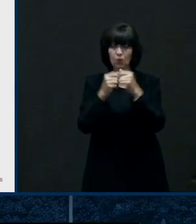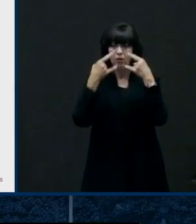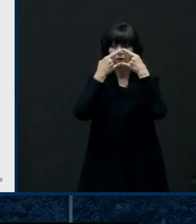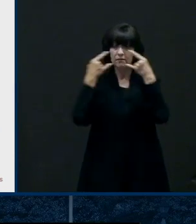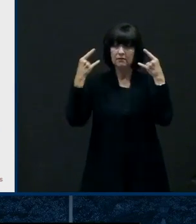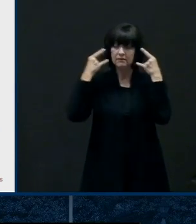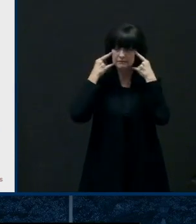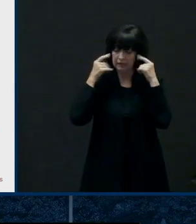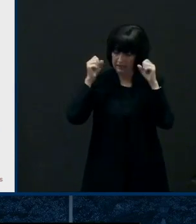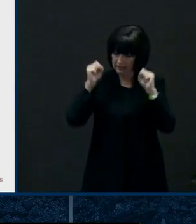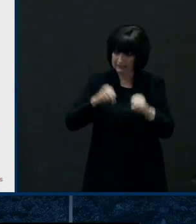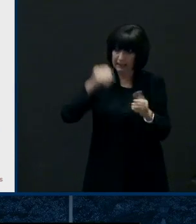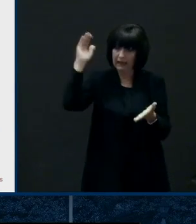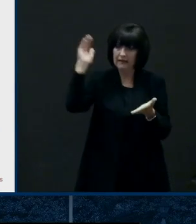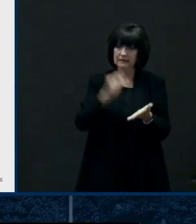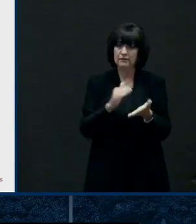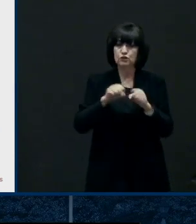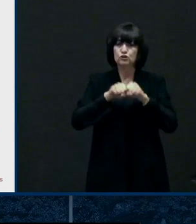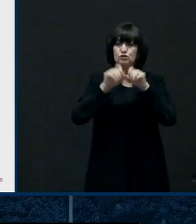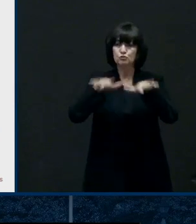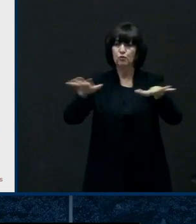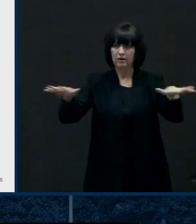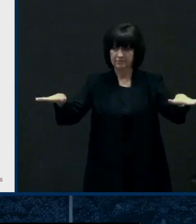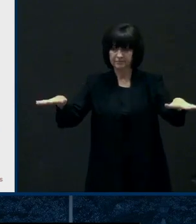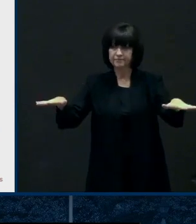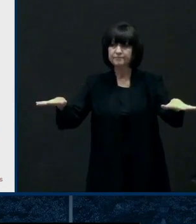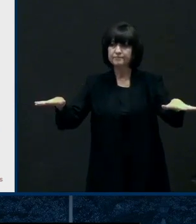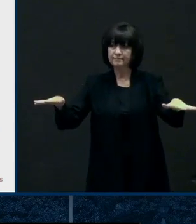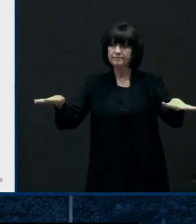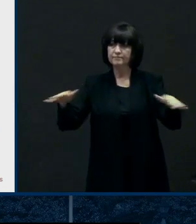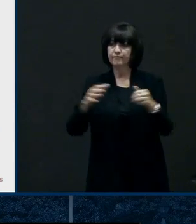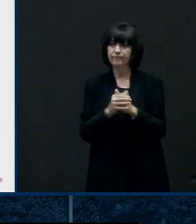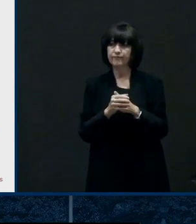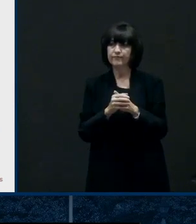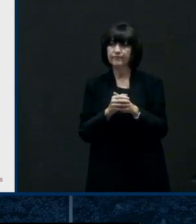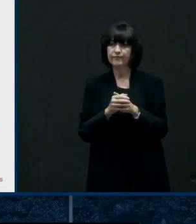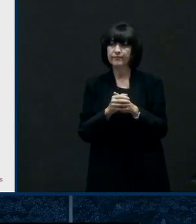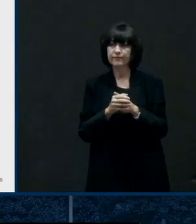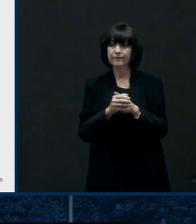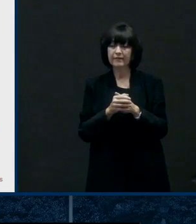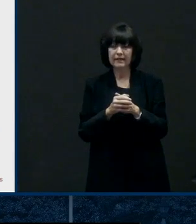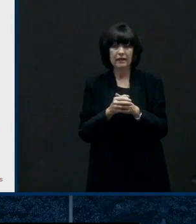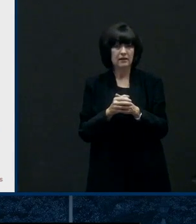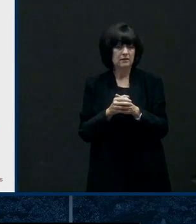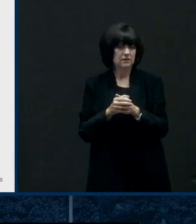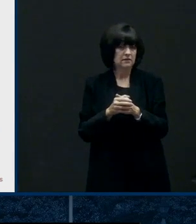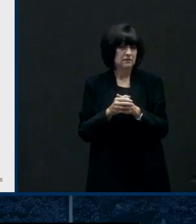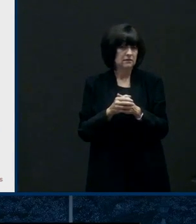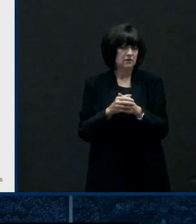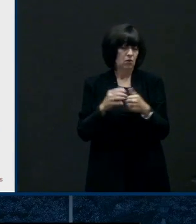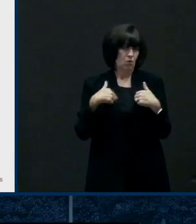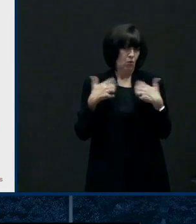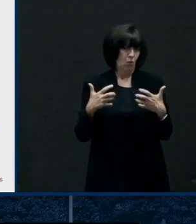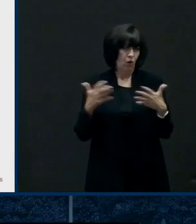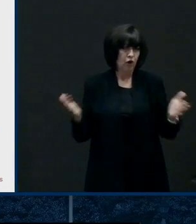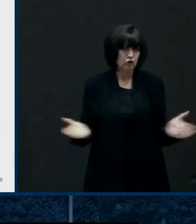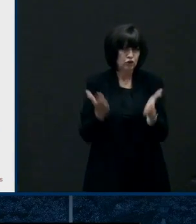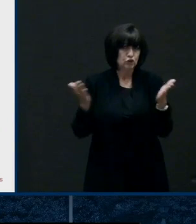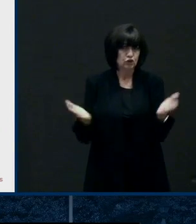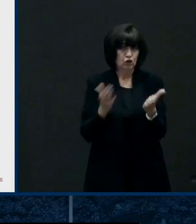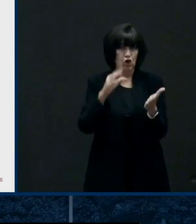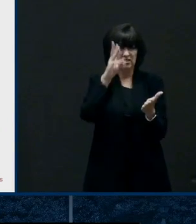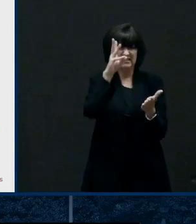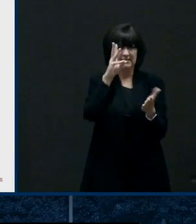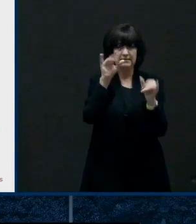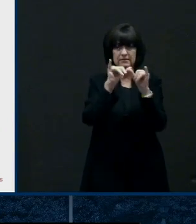the spread of course um again we you we want to encourage at least six feet apart if a